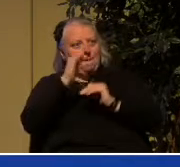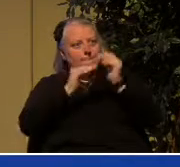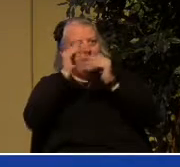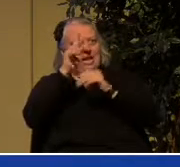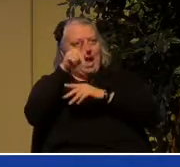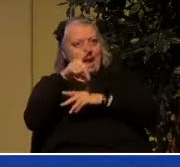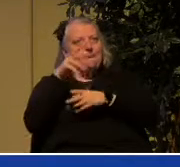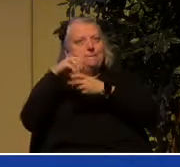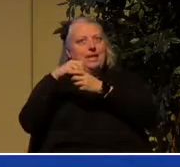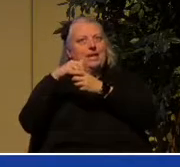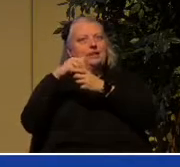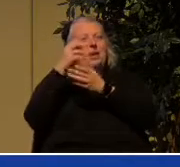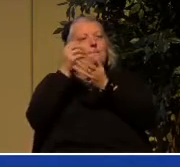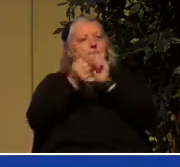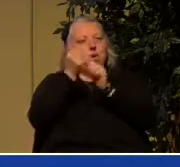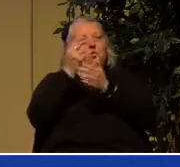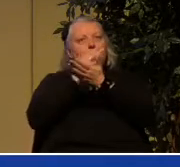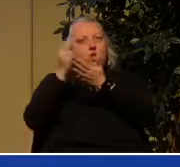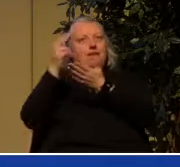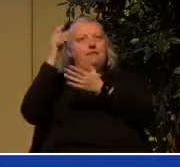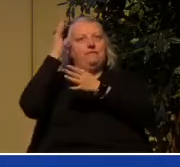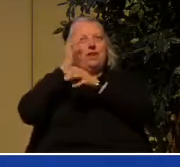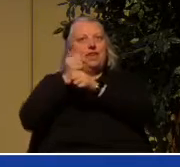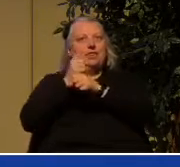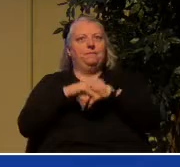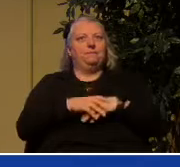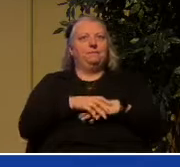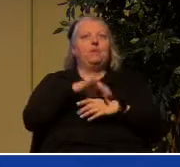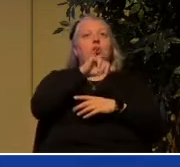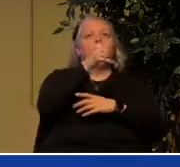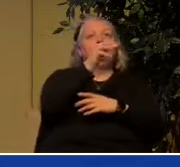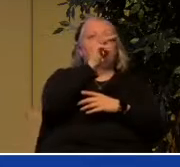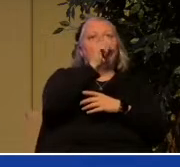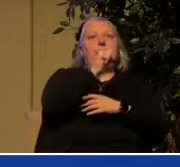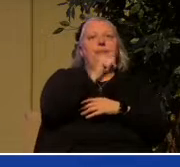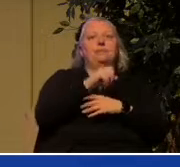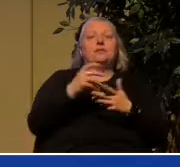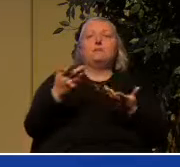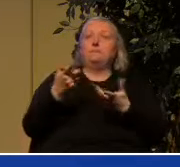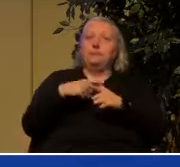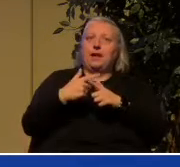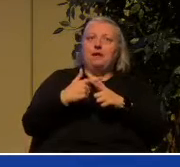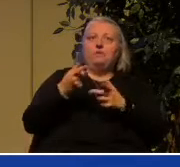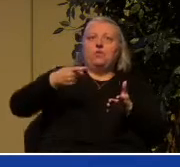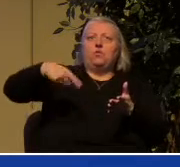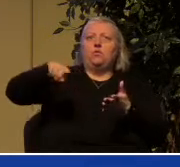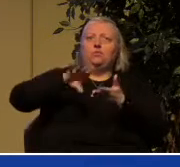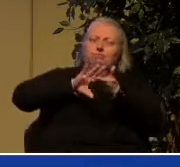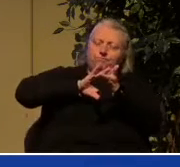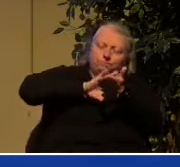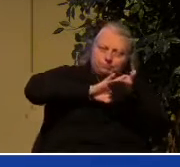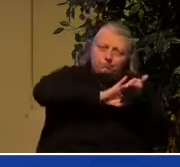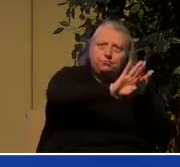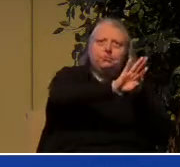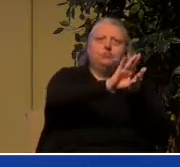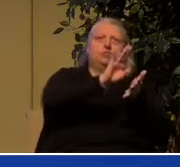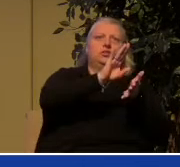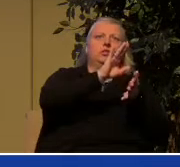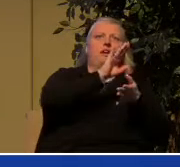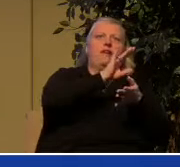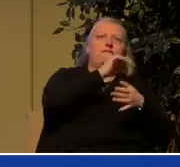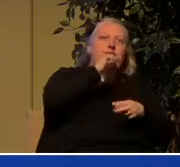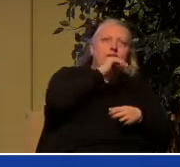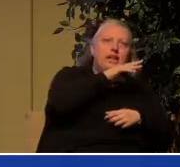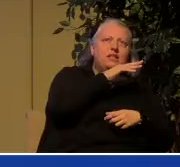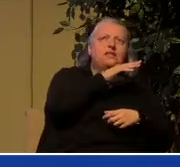says therefore get rid of all moral filth and the evil that is so prevalent and he says humbly accept the word planted in you